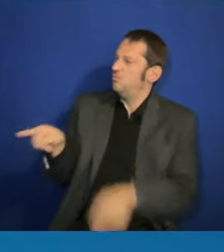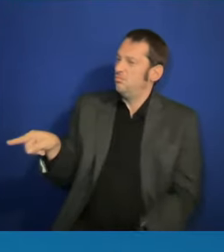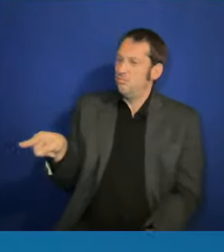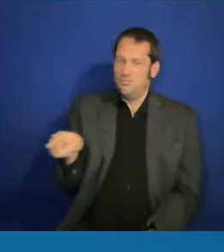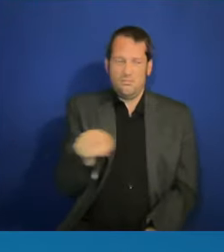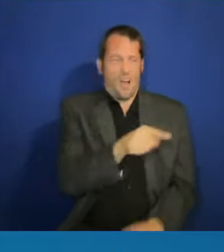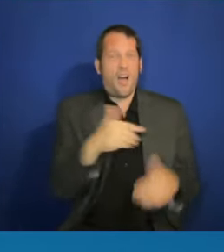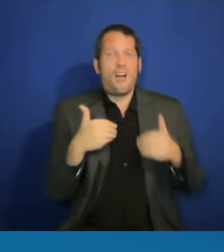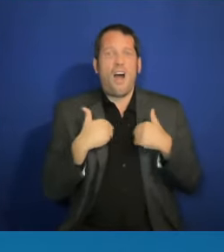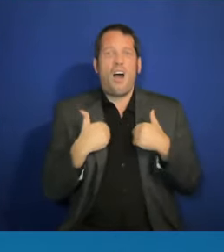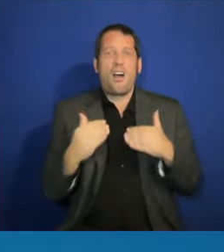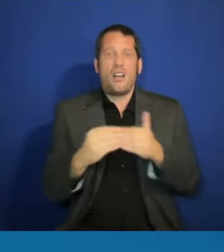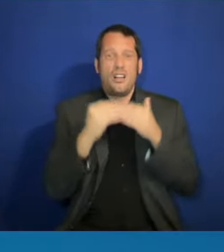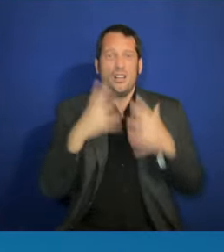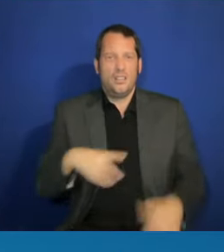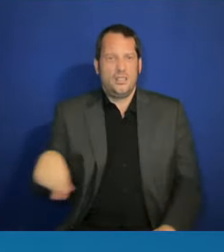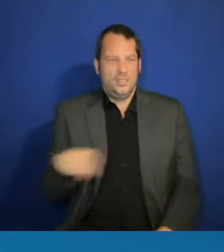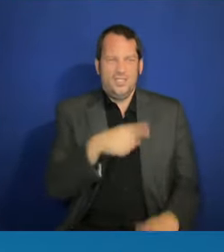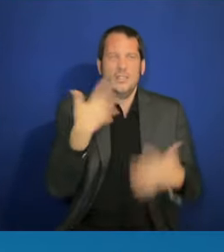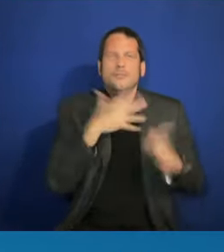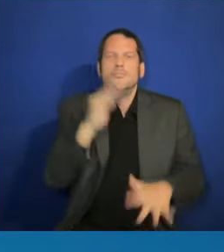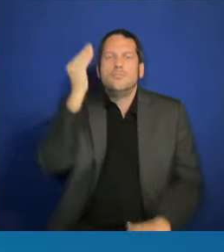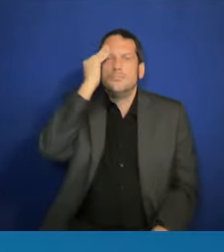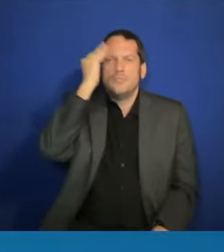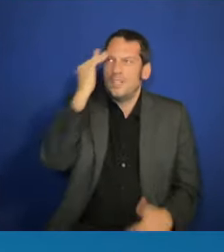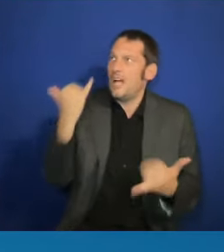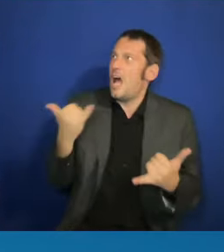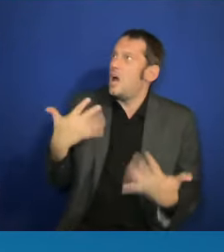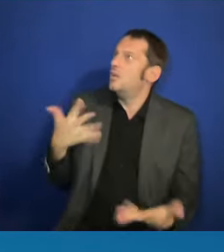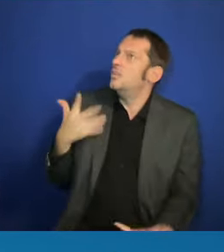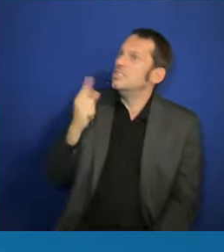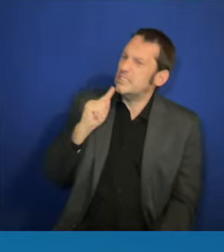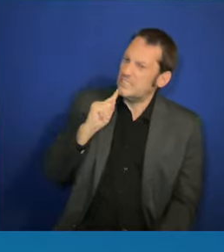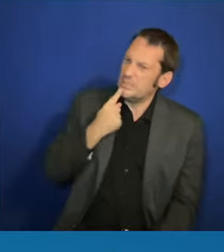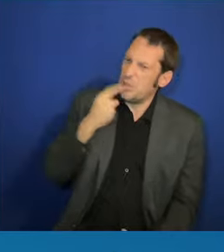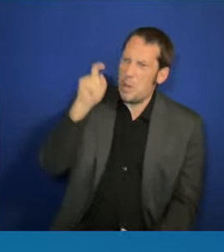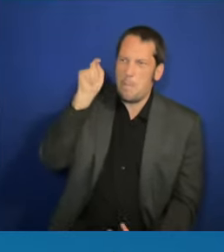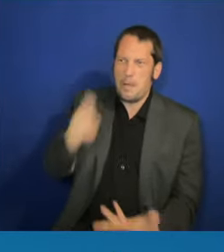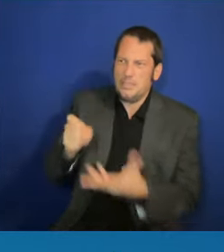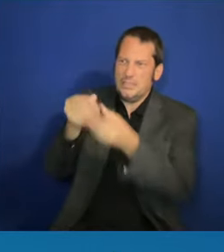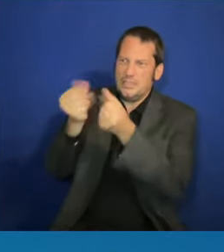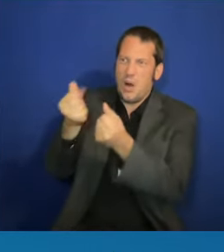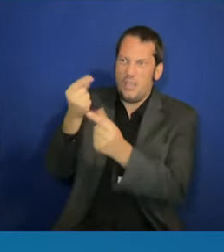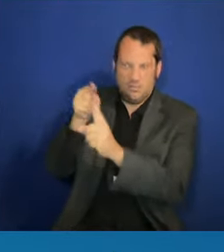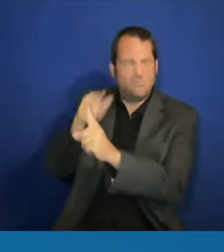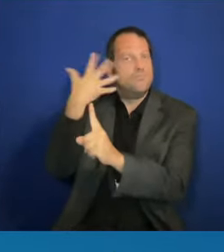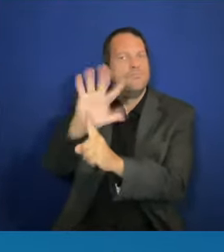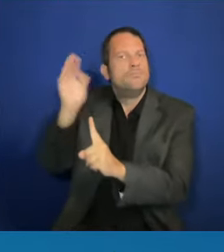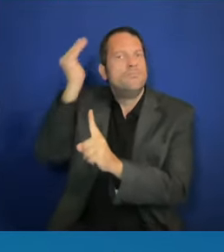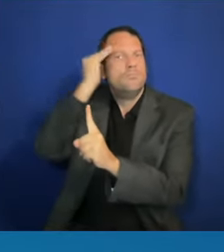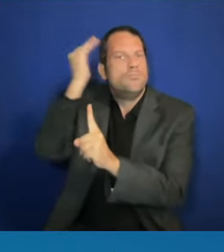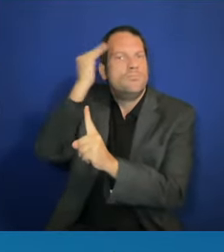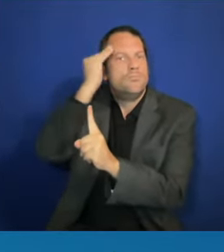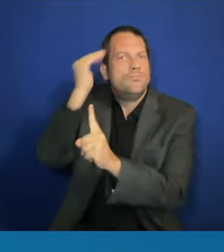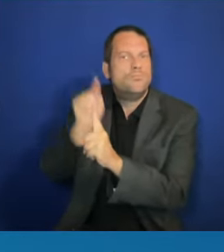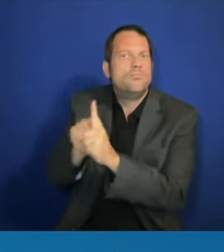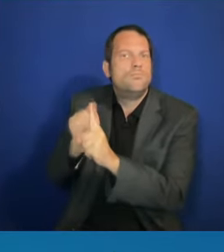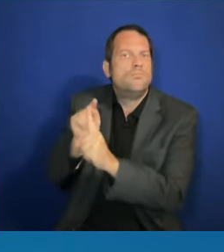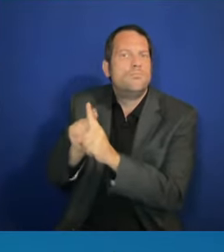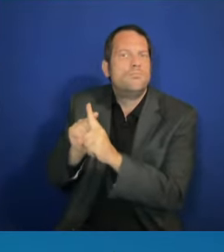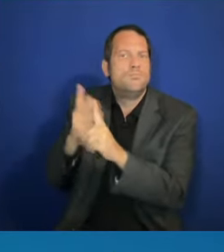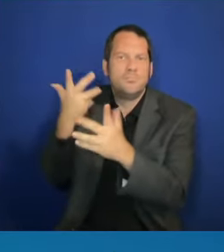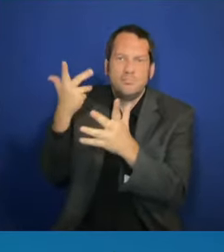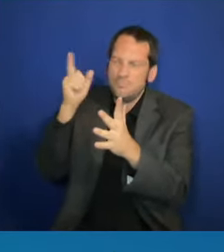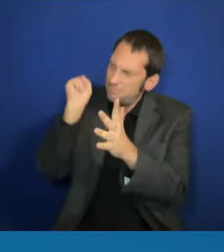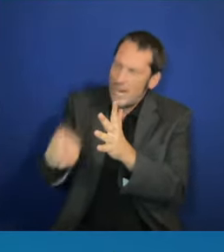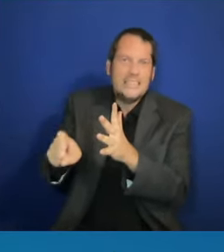to demand change in a way that always has been a guiding force and an inspiration for